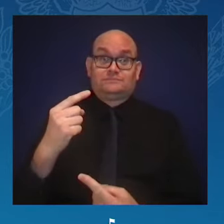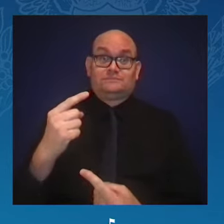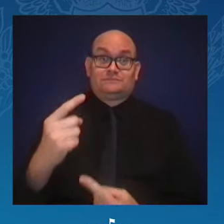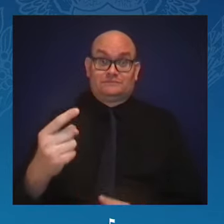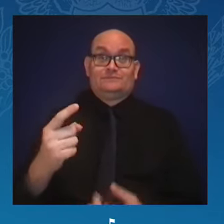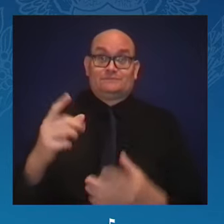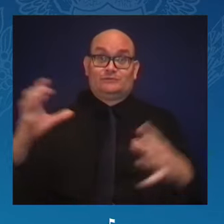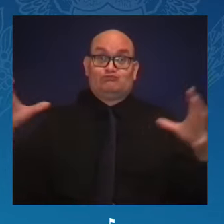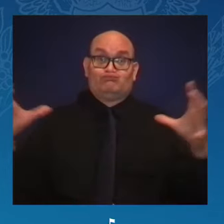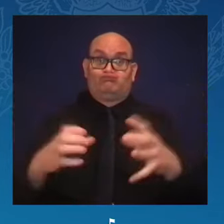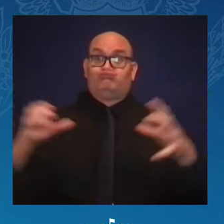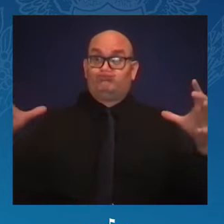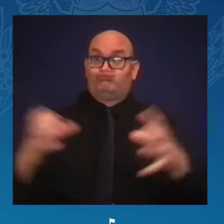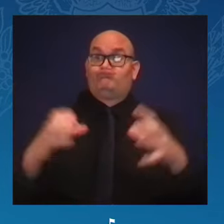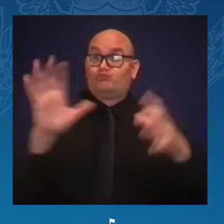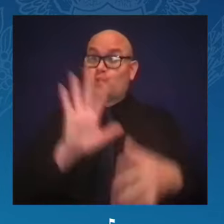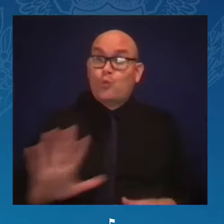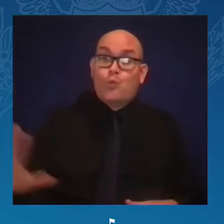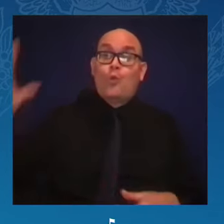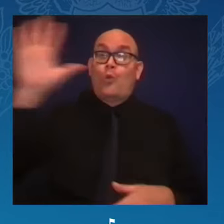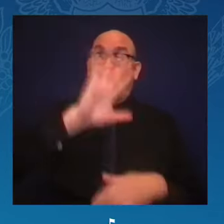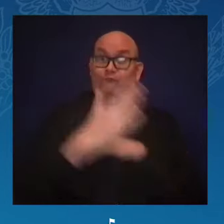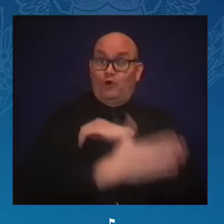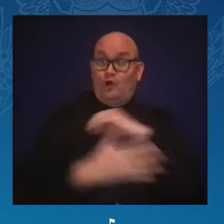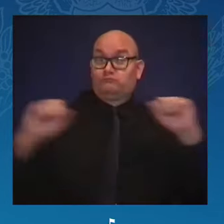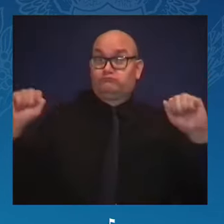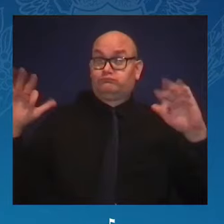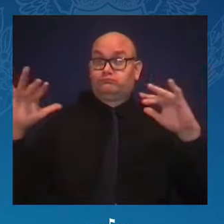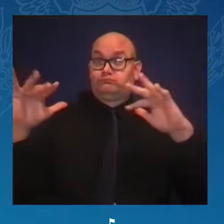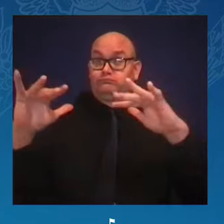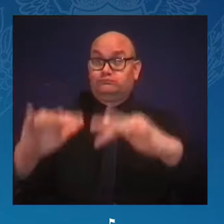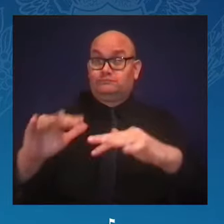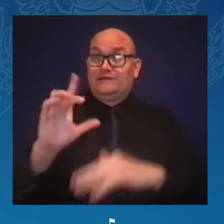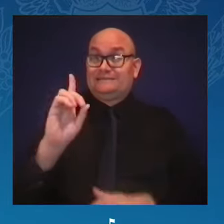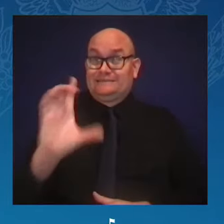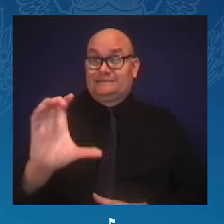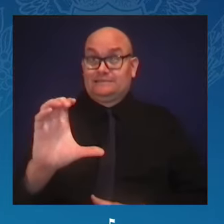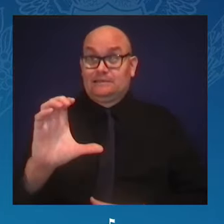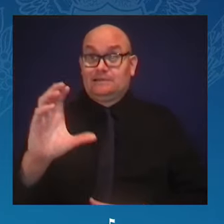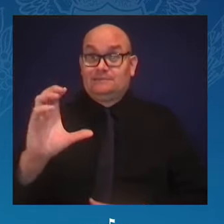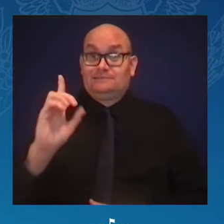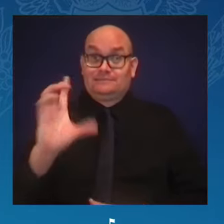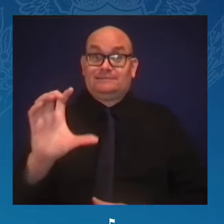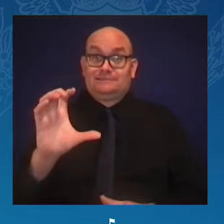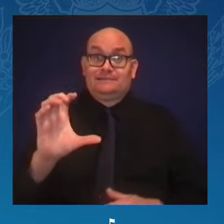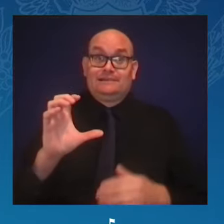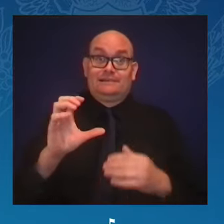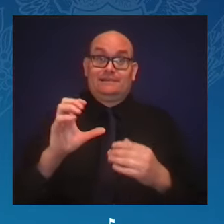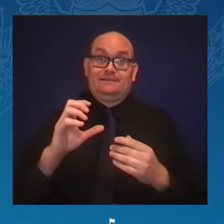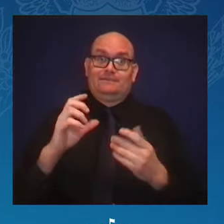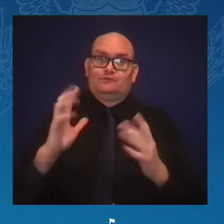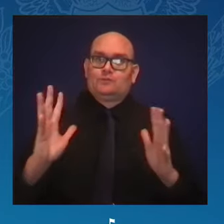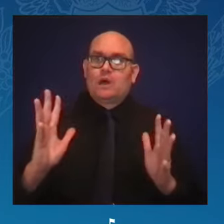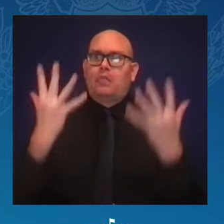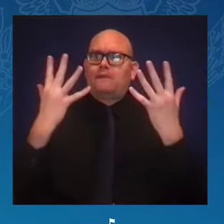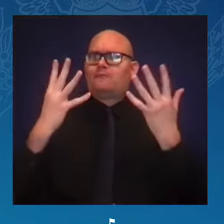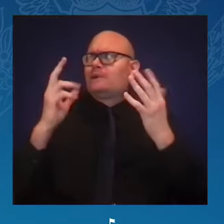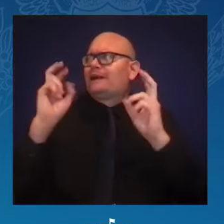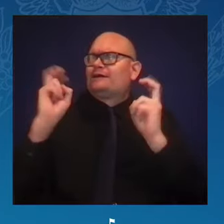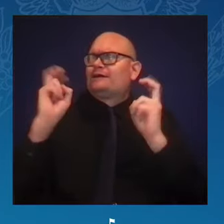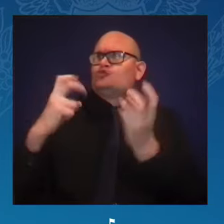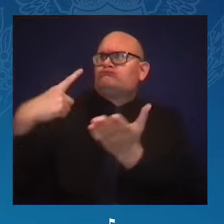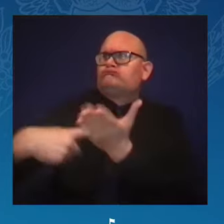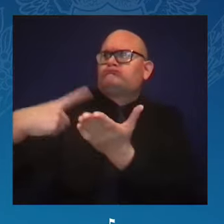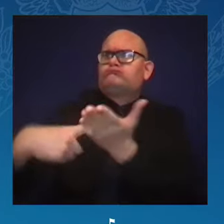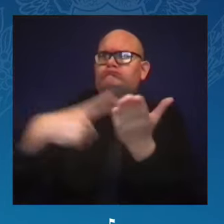to uplift the issues of the moment. In fact, I remember walking through the halls of Congress when I served as the United